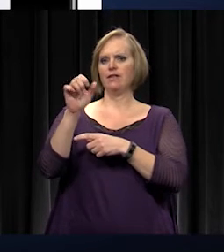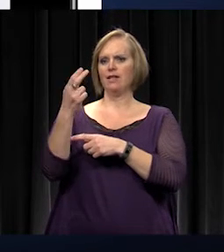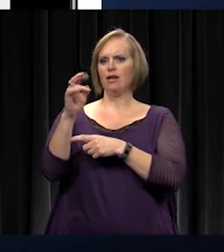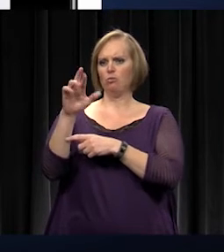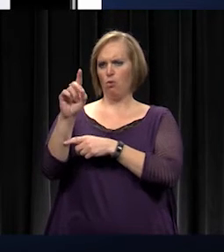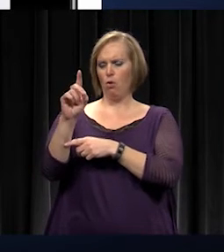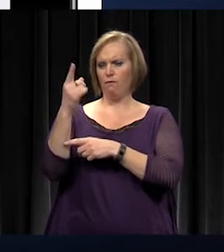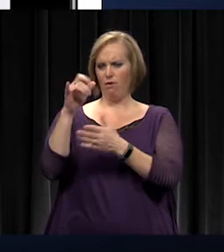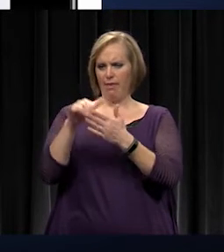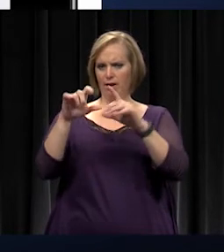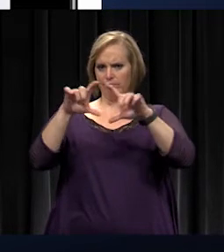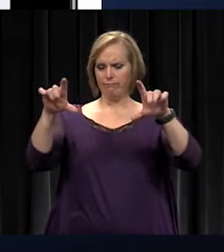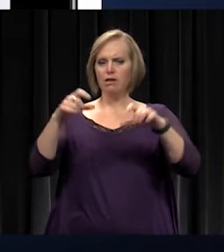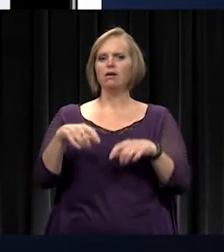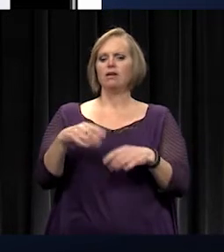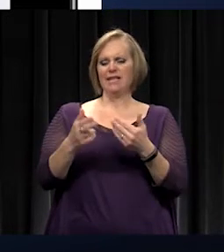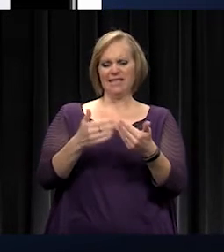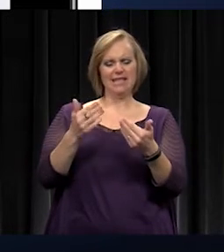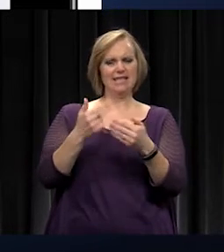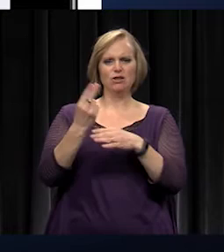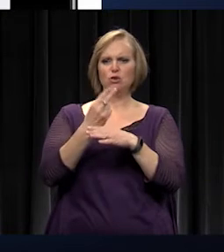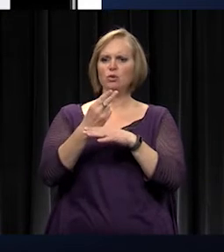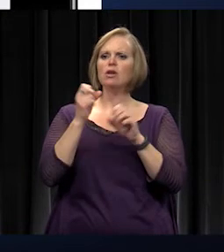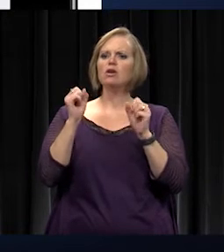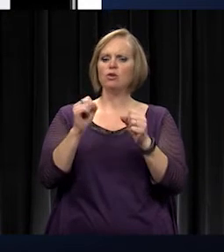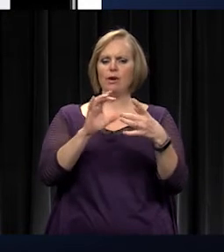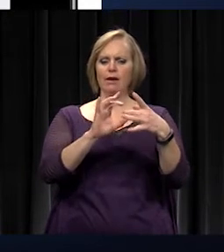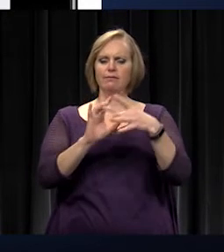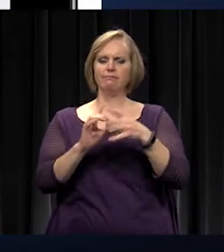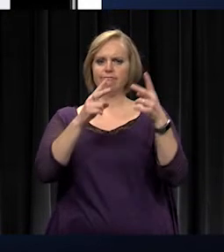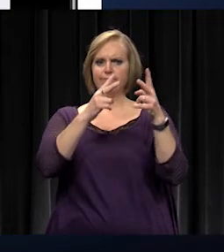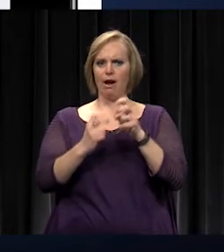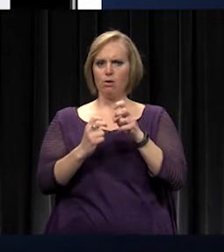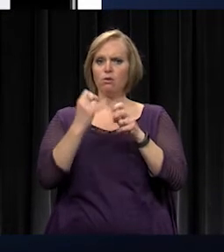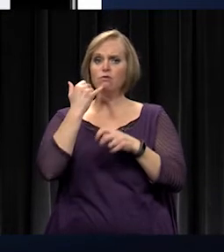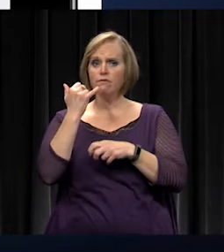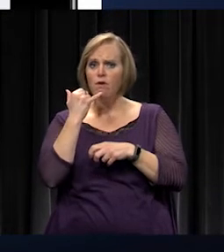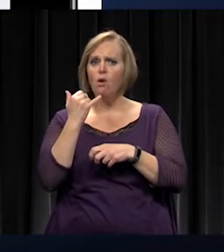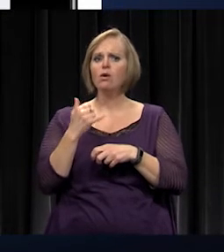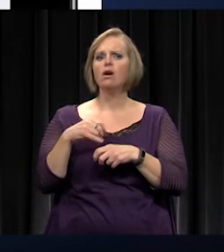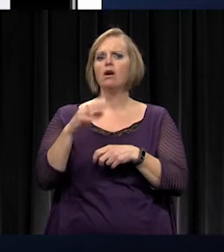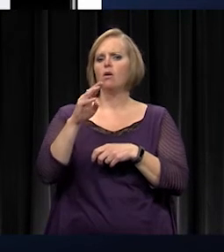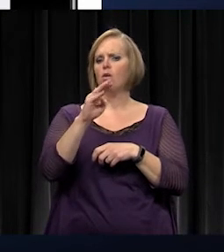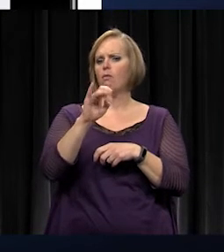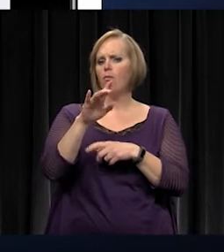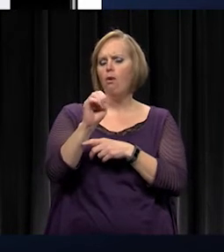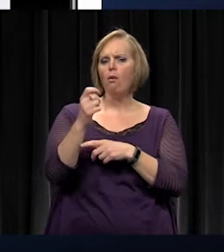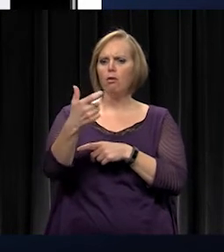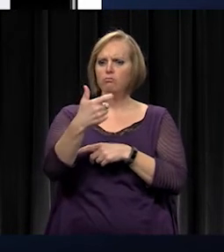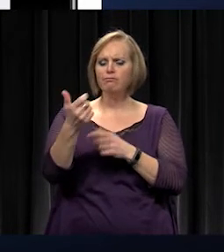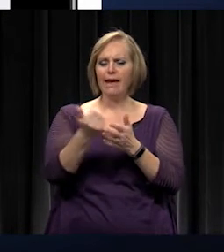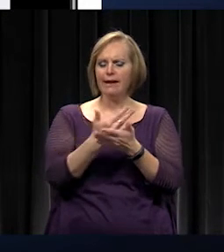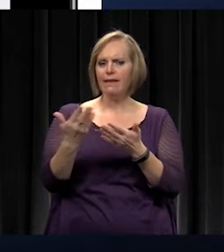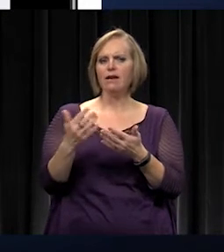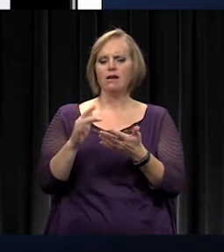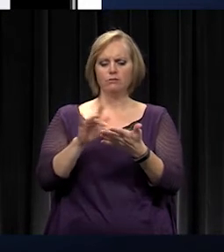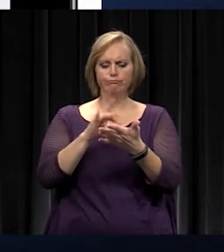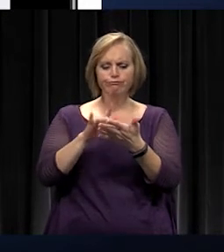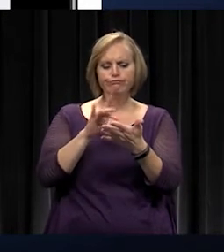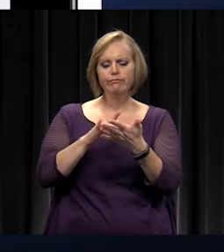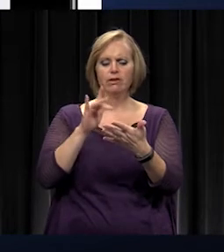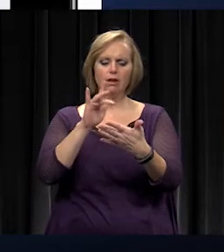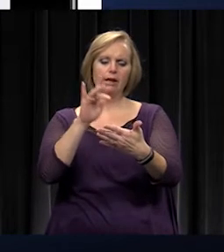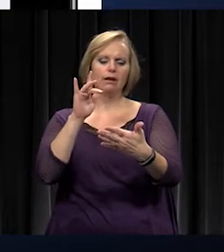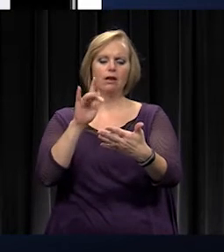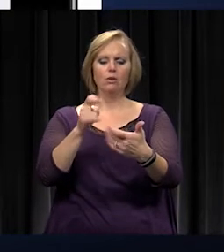easy to use. You can use it on your phone, on your mobile device, on your dashboard. You can write the message. You can click the different icons and quickly